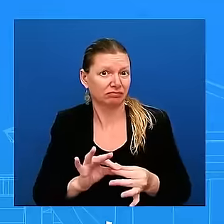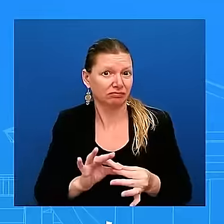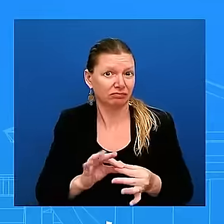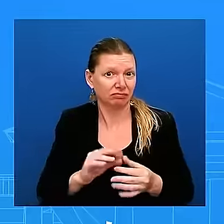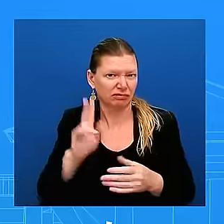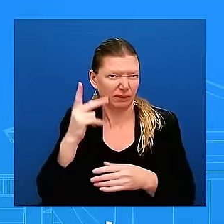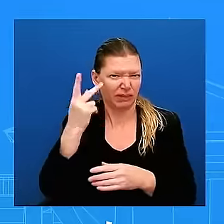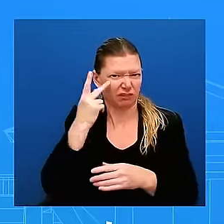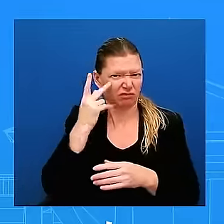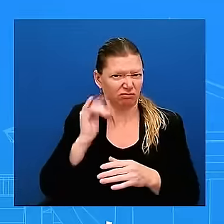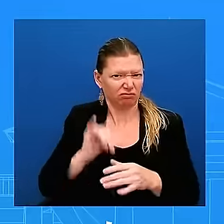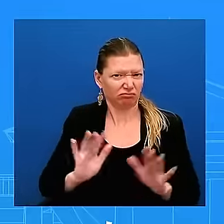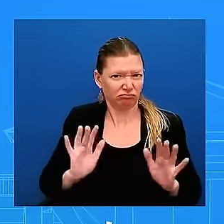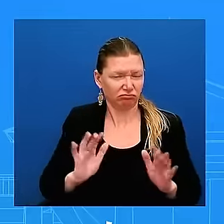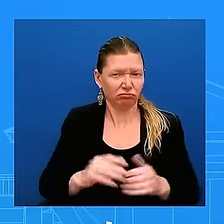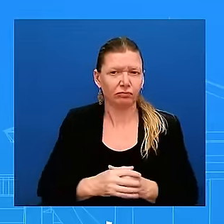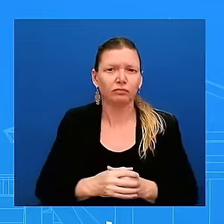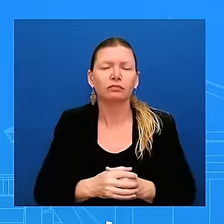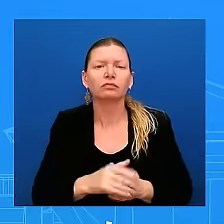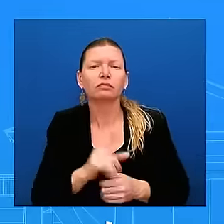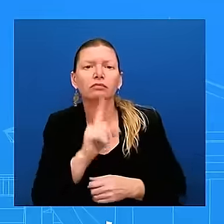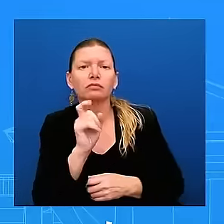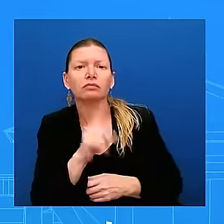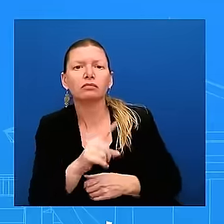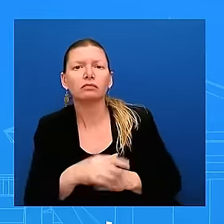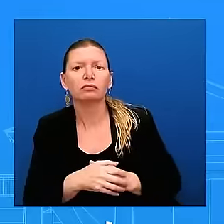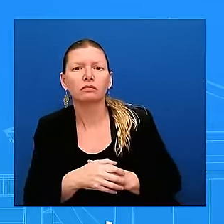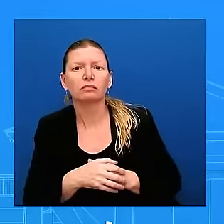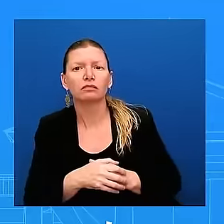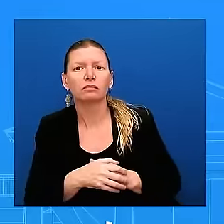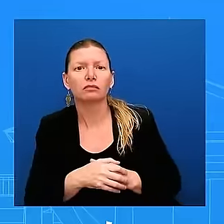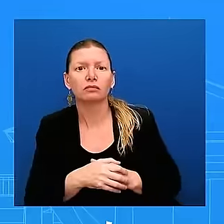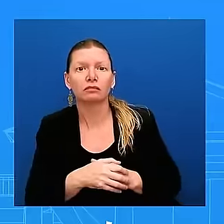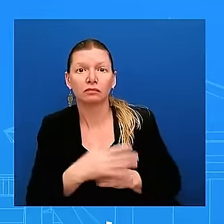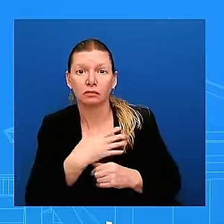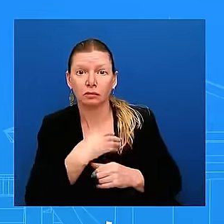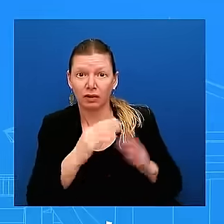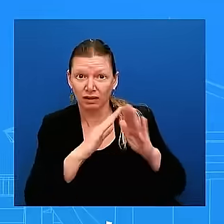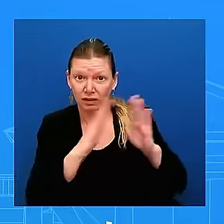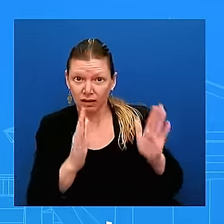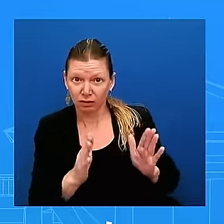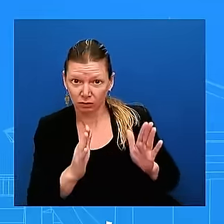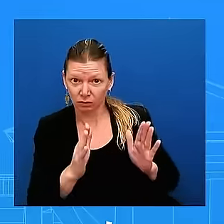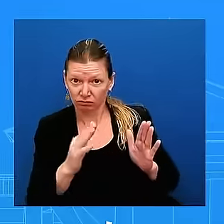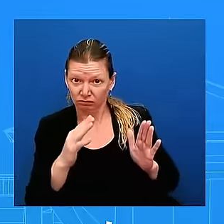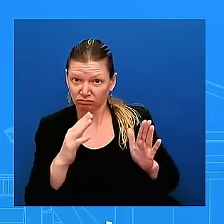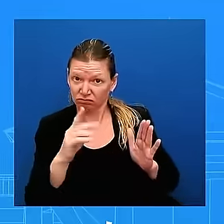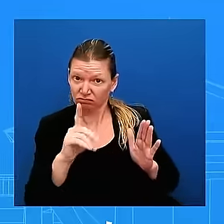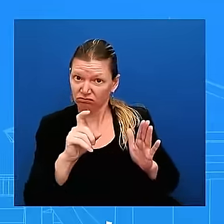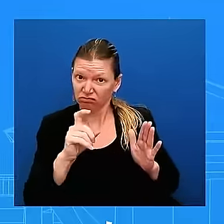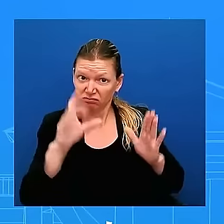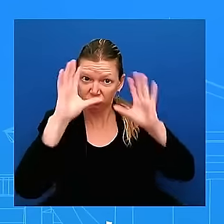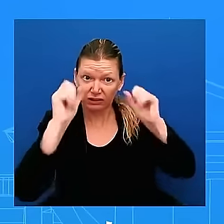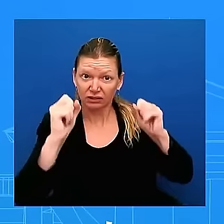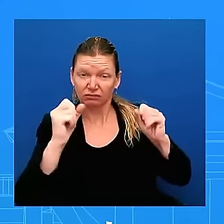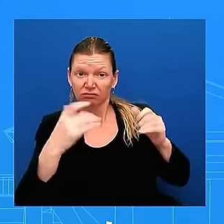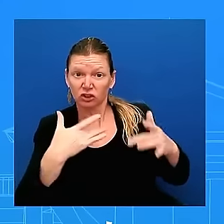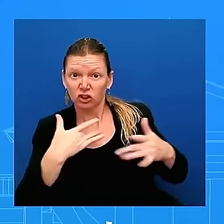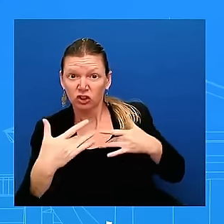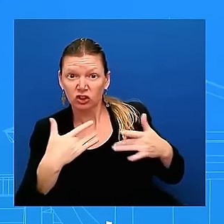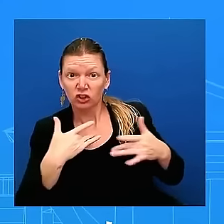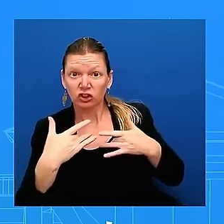additional uh escalation in the Middle East after this pager incident with Hezbollah and Israel look I'm going to be